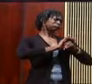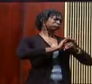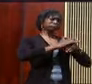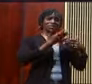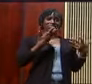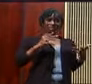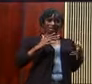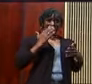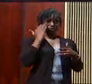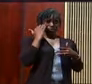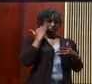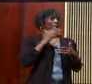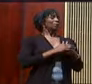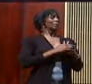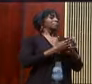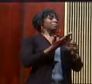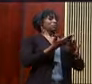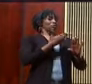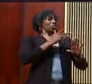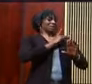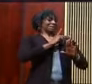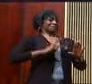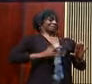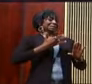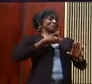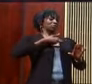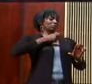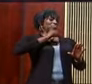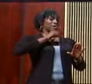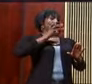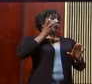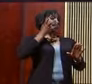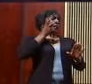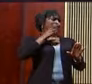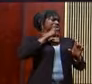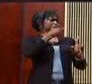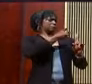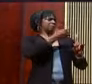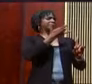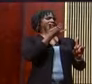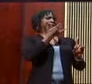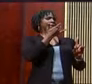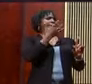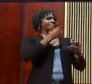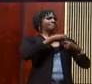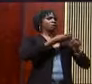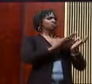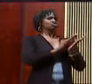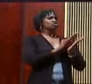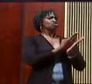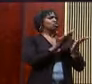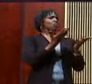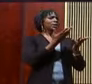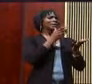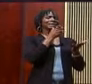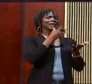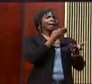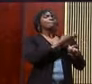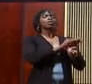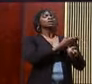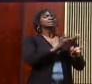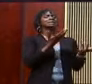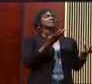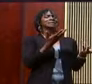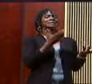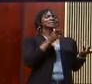told you he tasted the wine before giving it to the king because he wanted to make sure the wine had